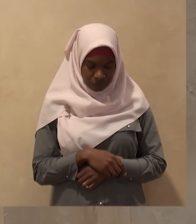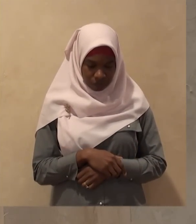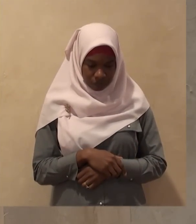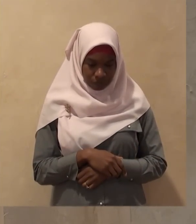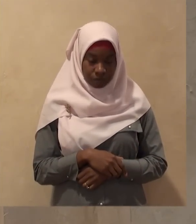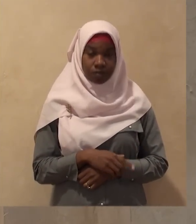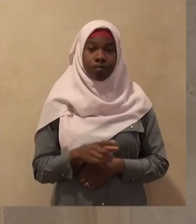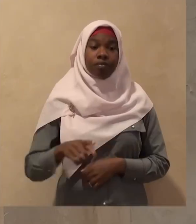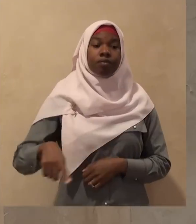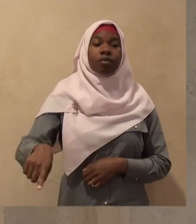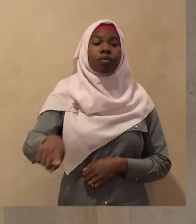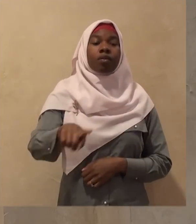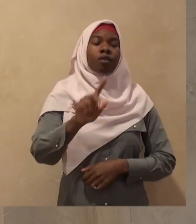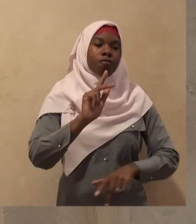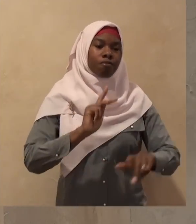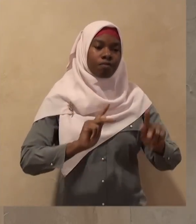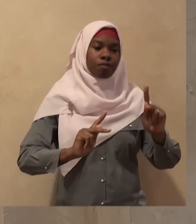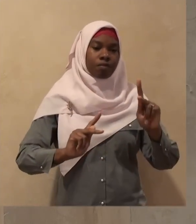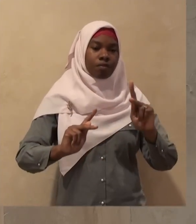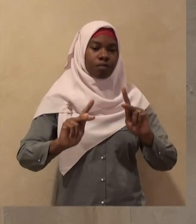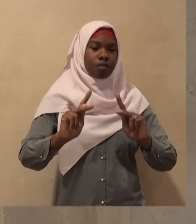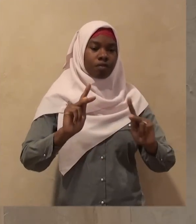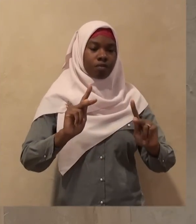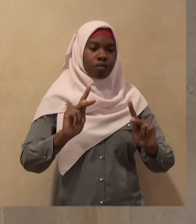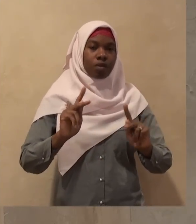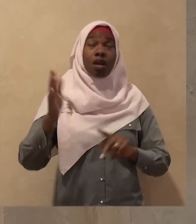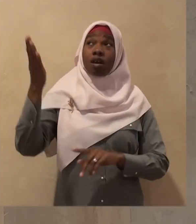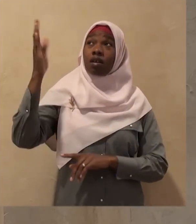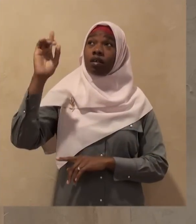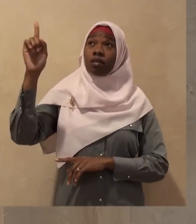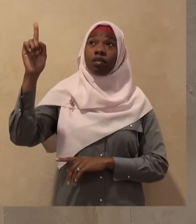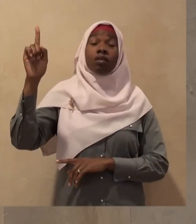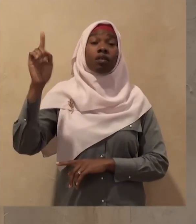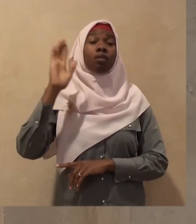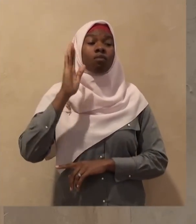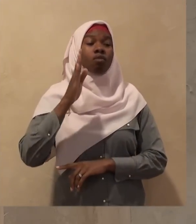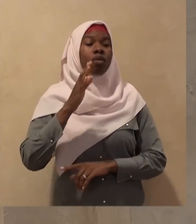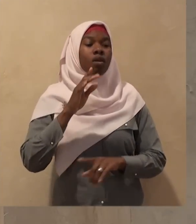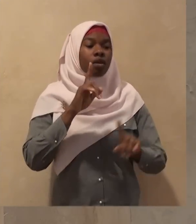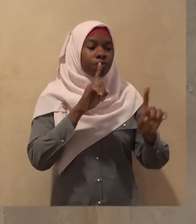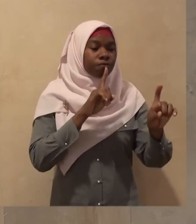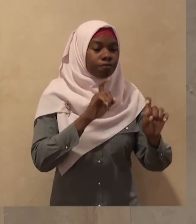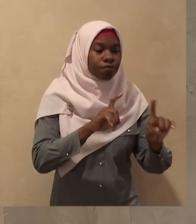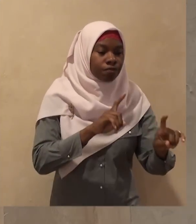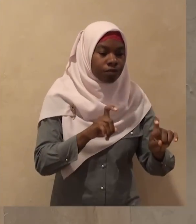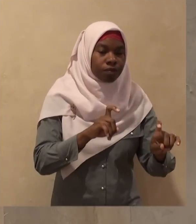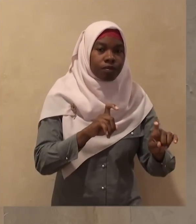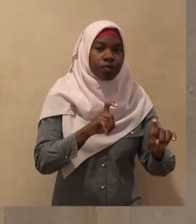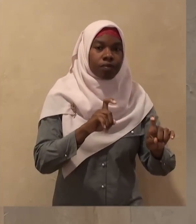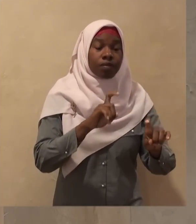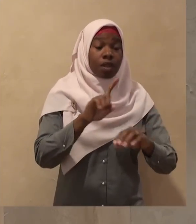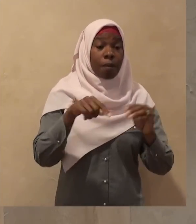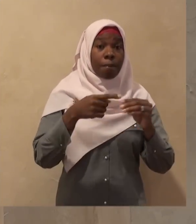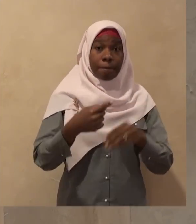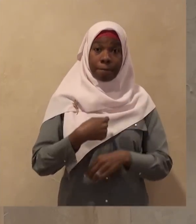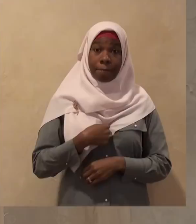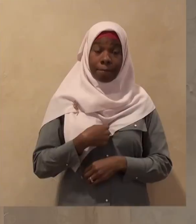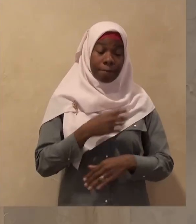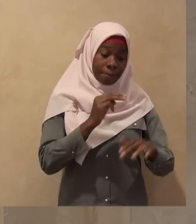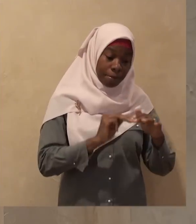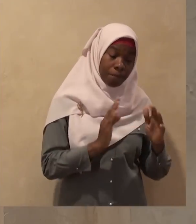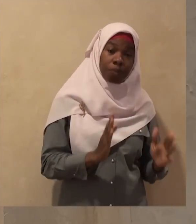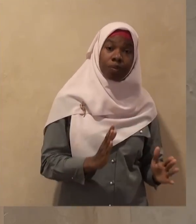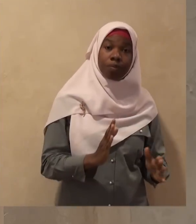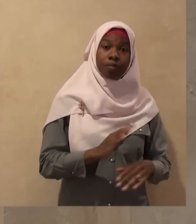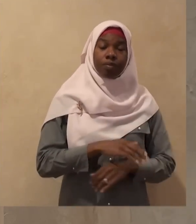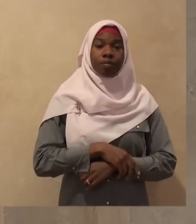will be asked about me on the day of qiyamah in front of your creator from